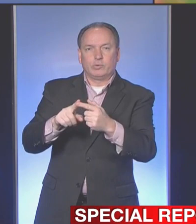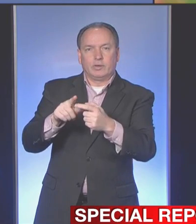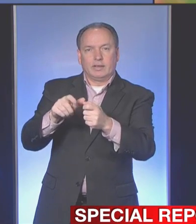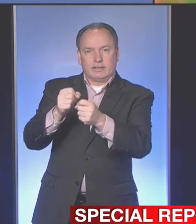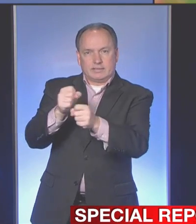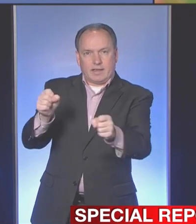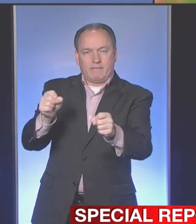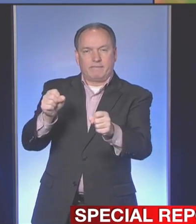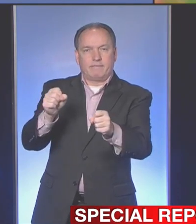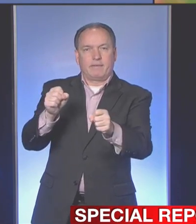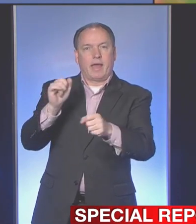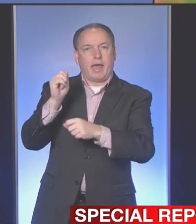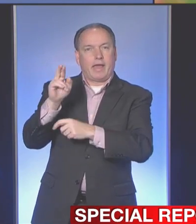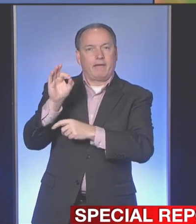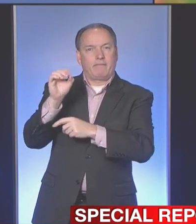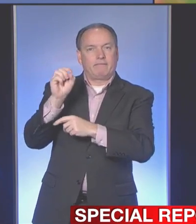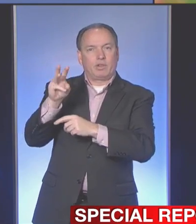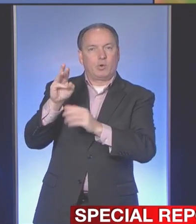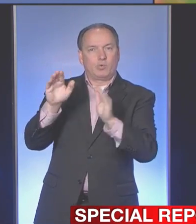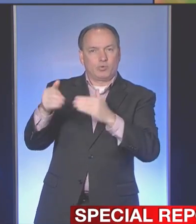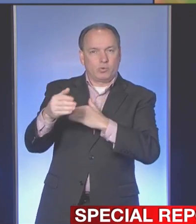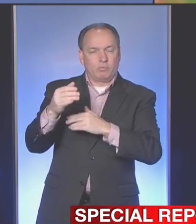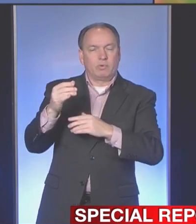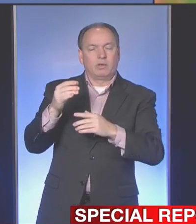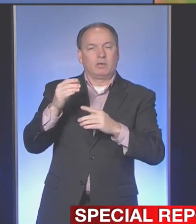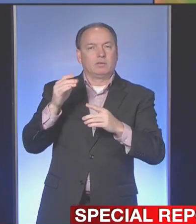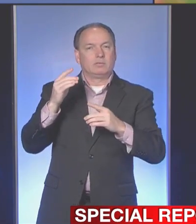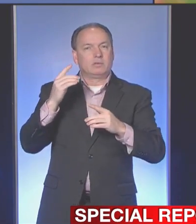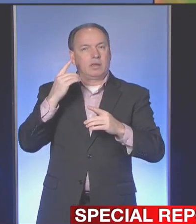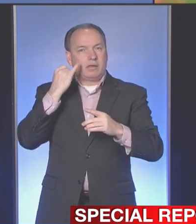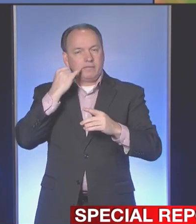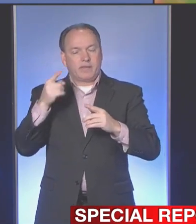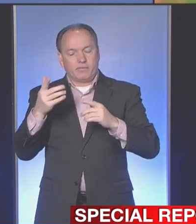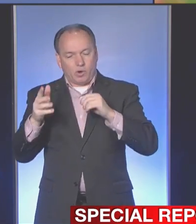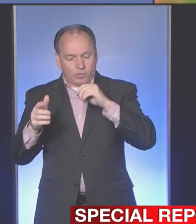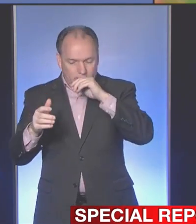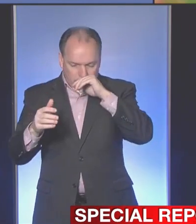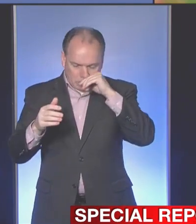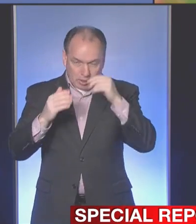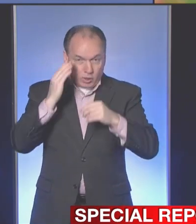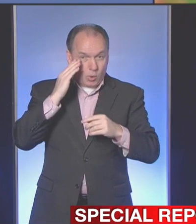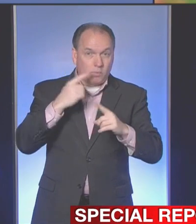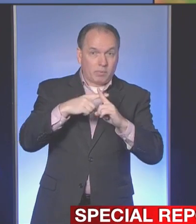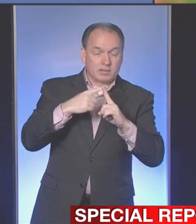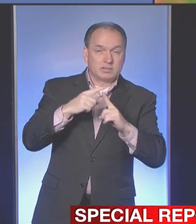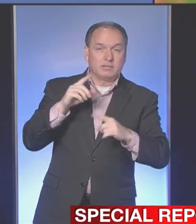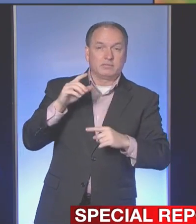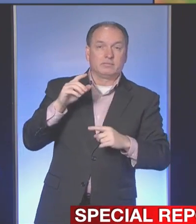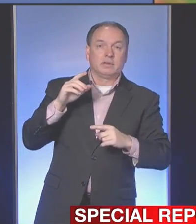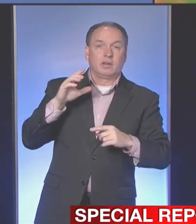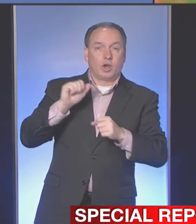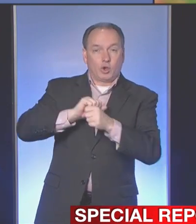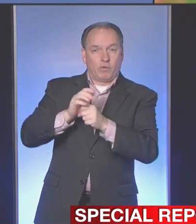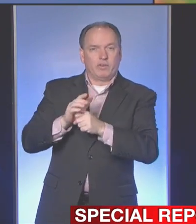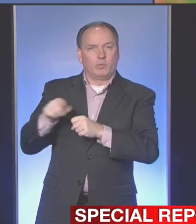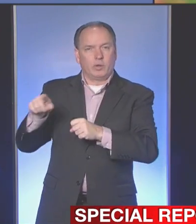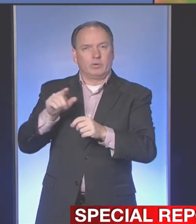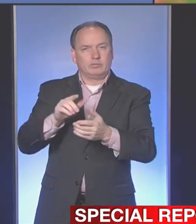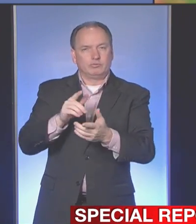environment in terms of if they are potential COVID or if they've already been a known positive COVID we would treat those patients the same.